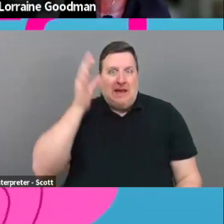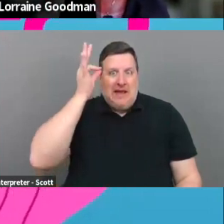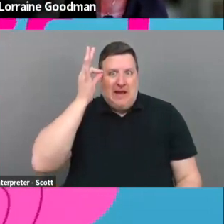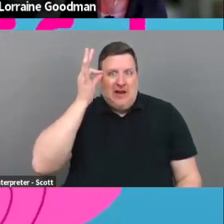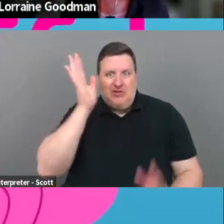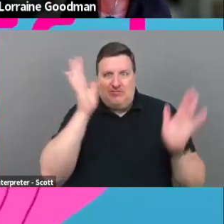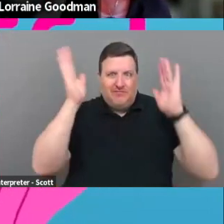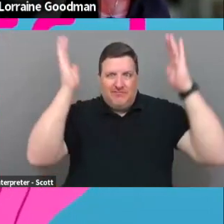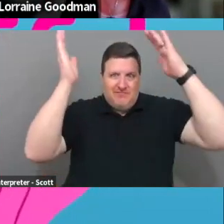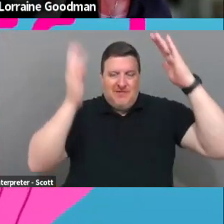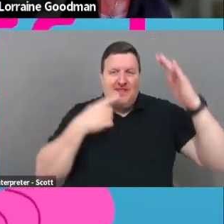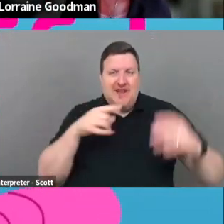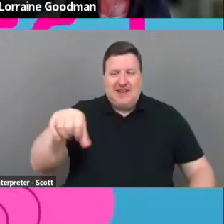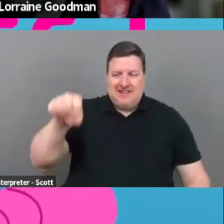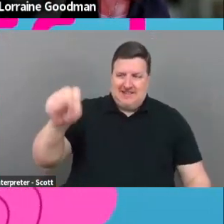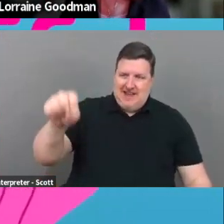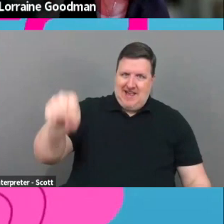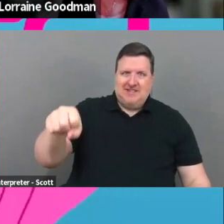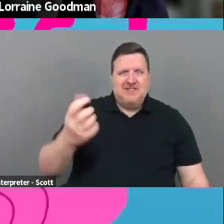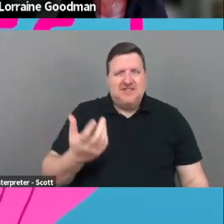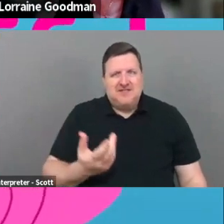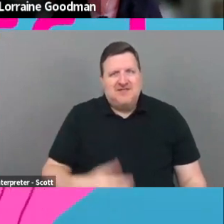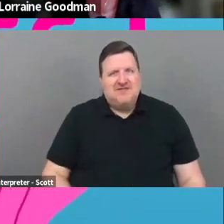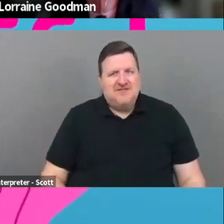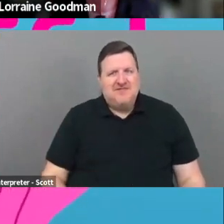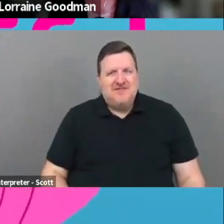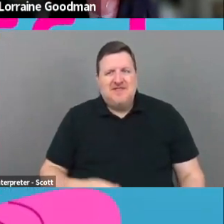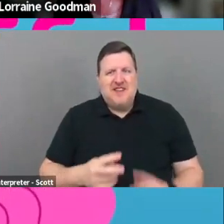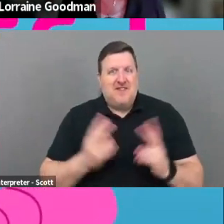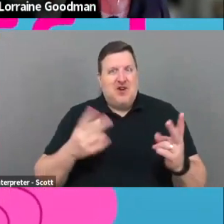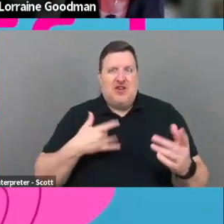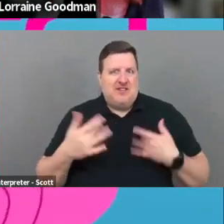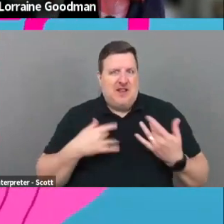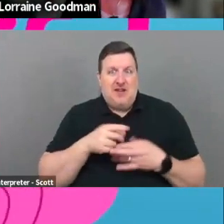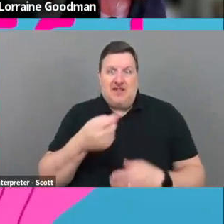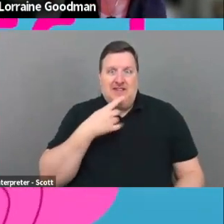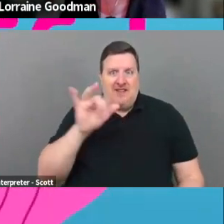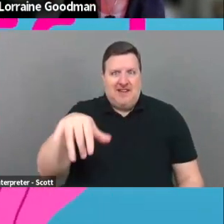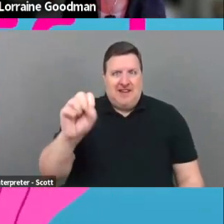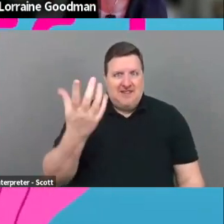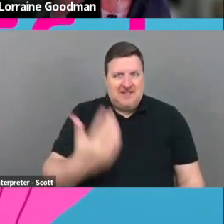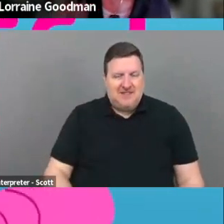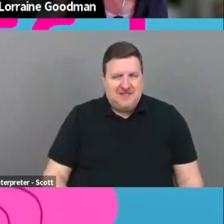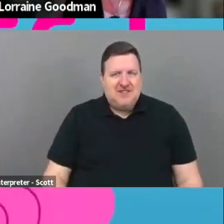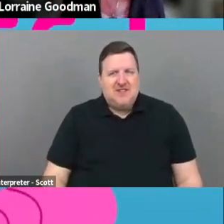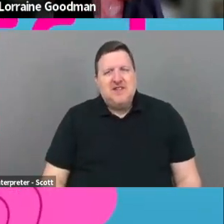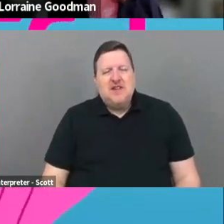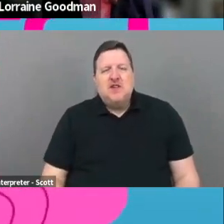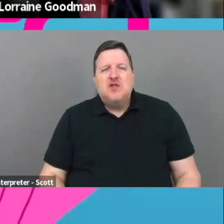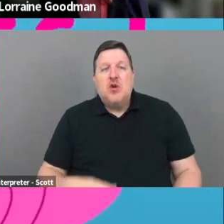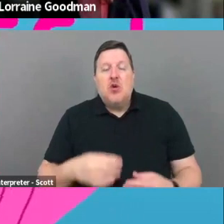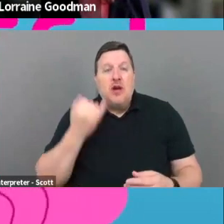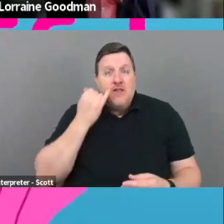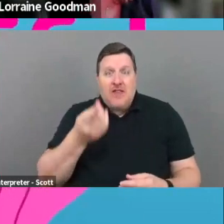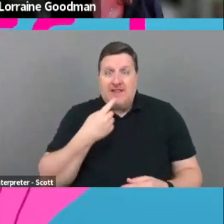saying yes, and very excited because they said yes. So what do you do if they